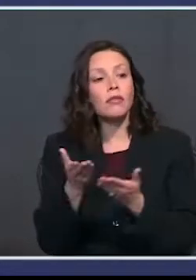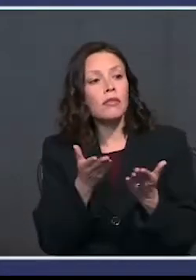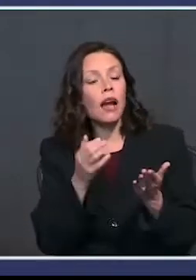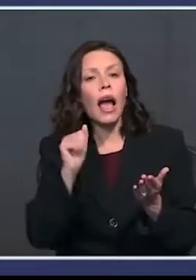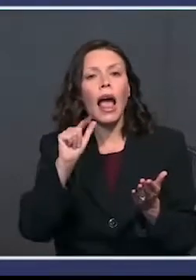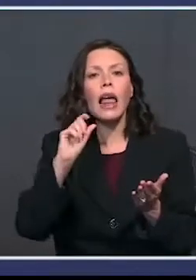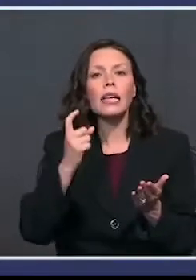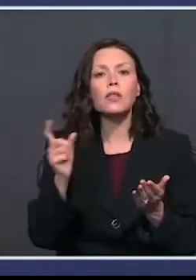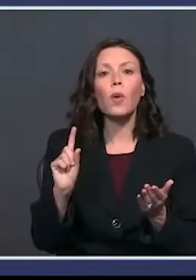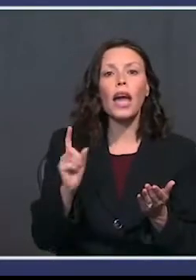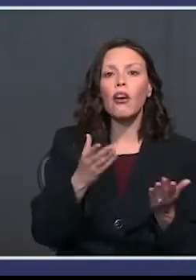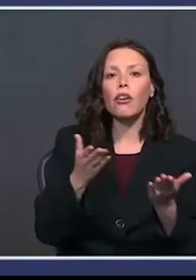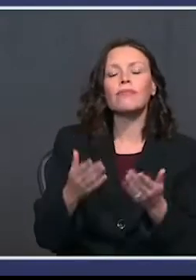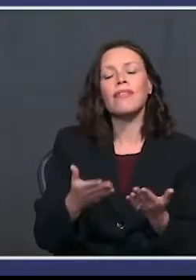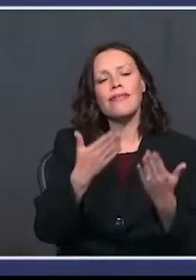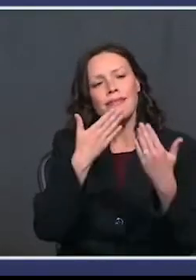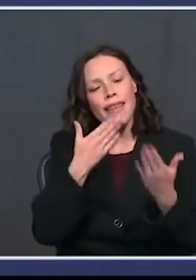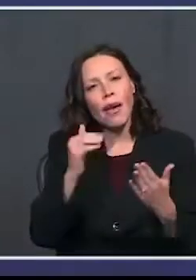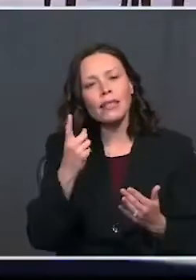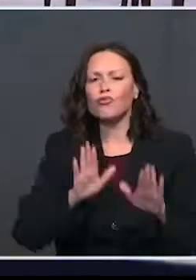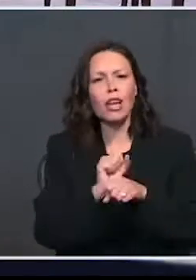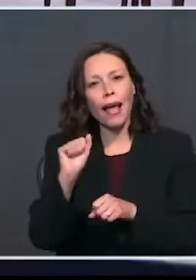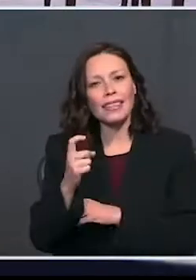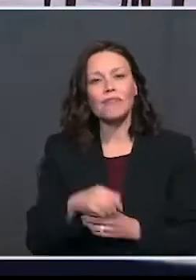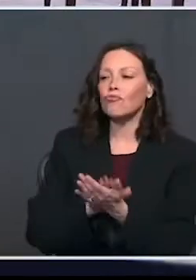Where's Alex? Thank you, Alex. Great job.